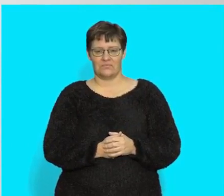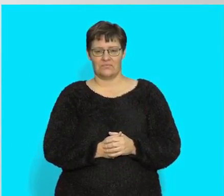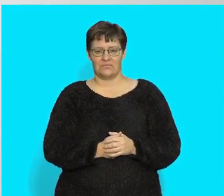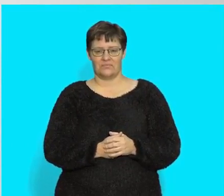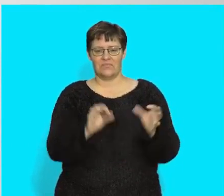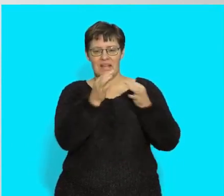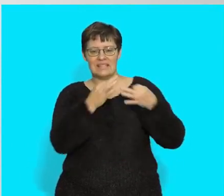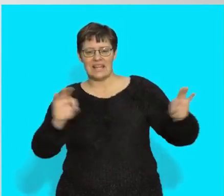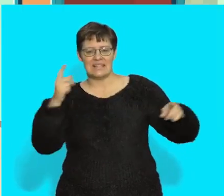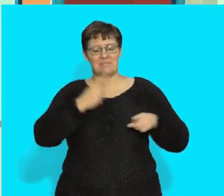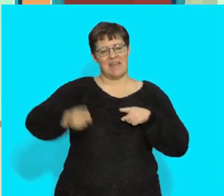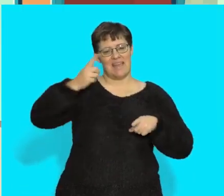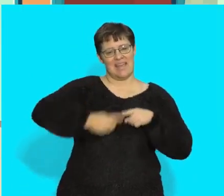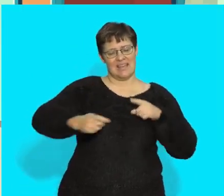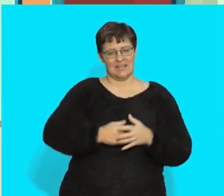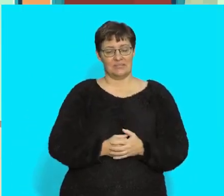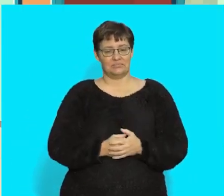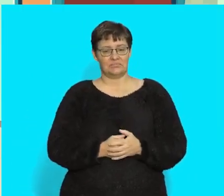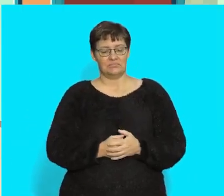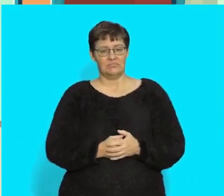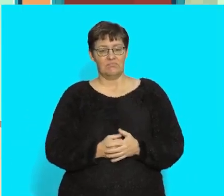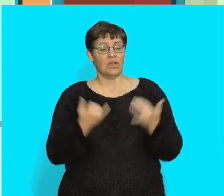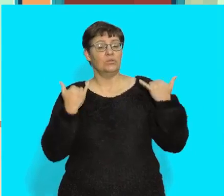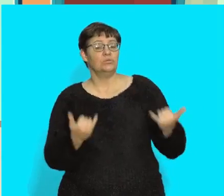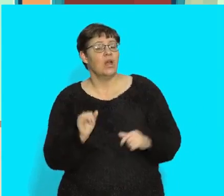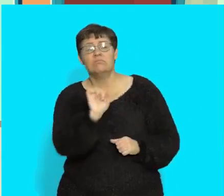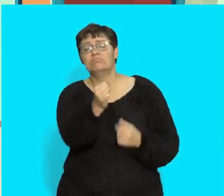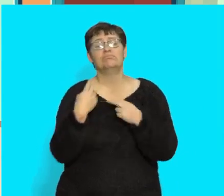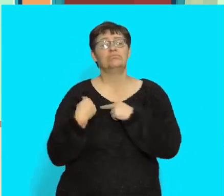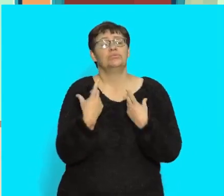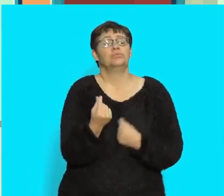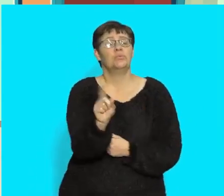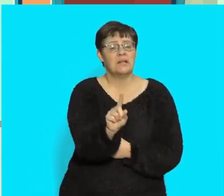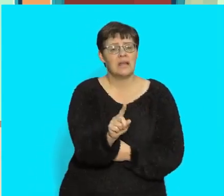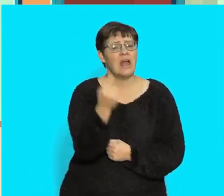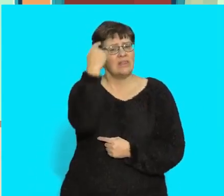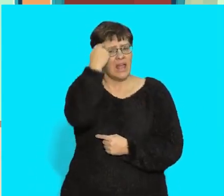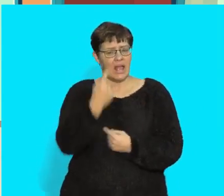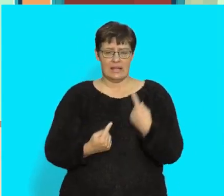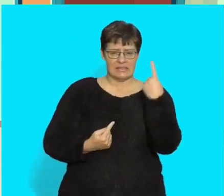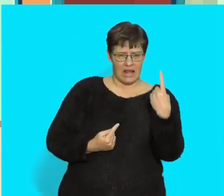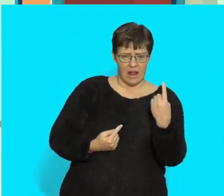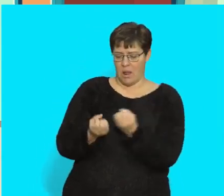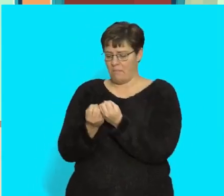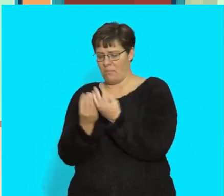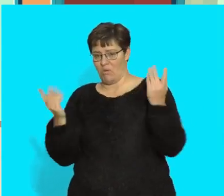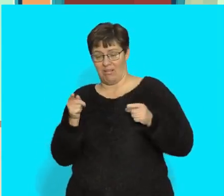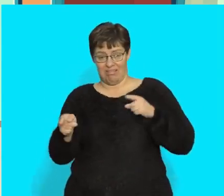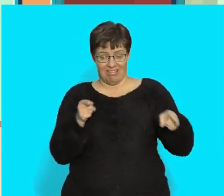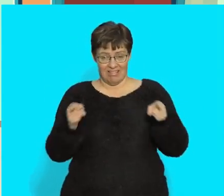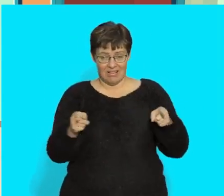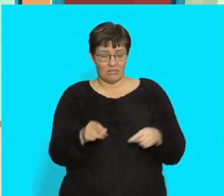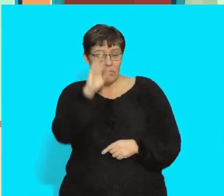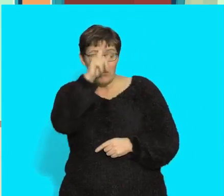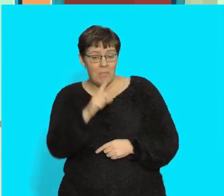Sentence play. Today, your job is to think about the singular and the plural. Do you all remember